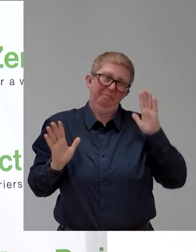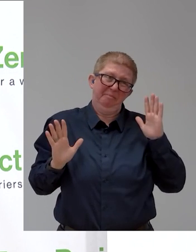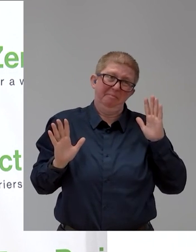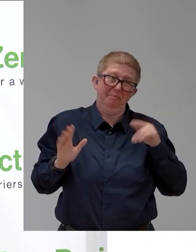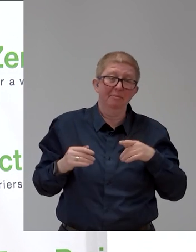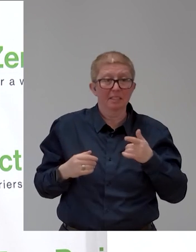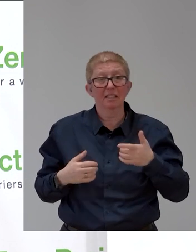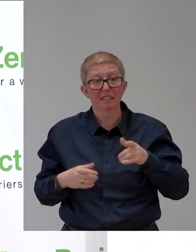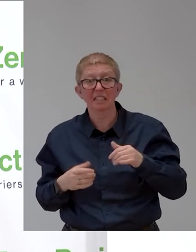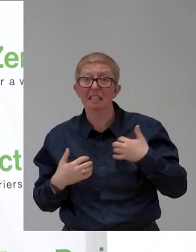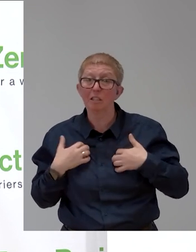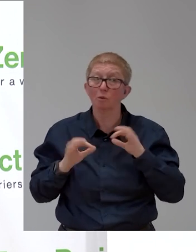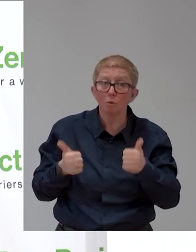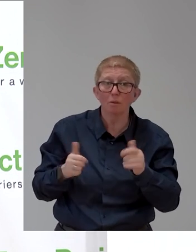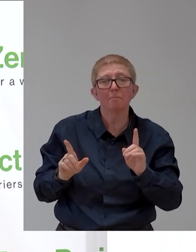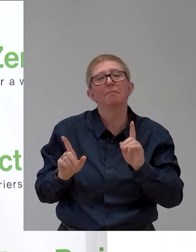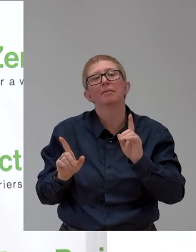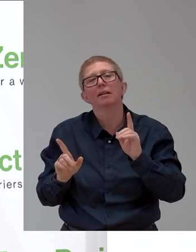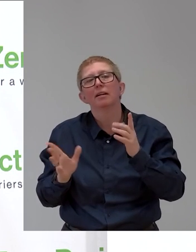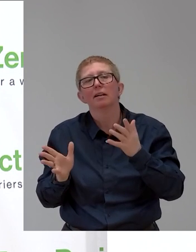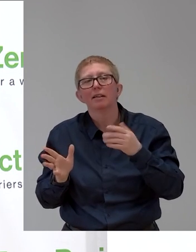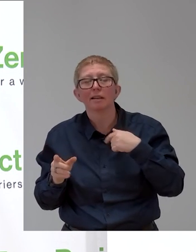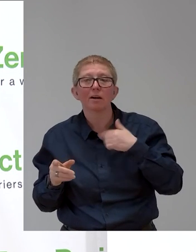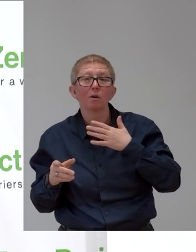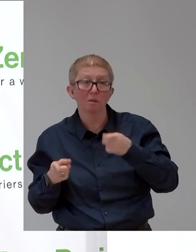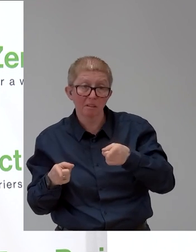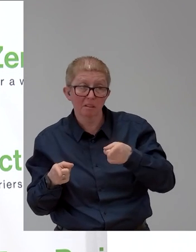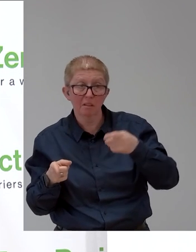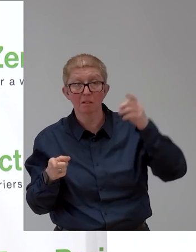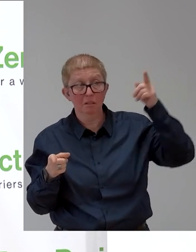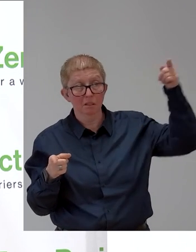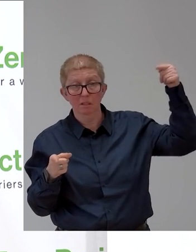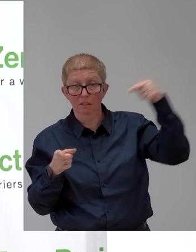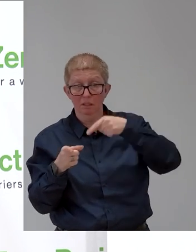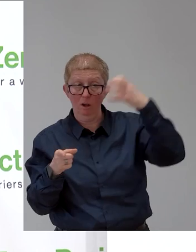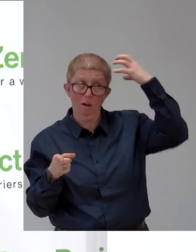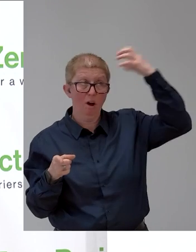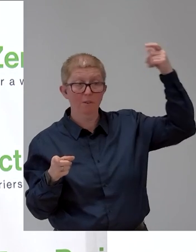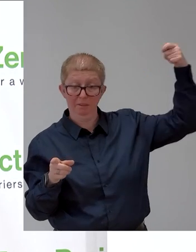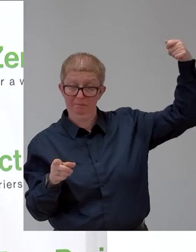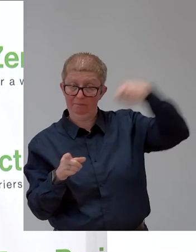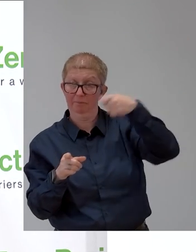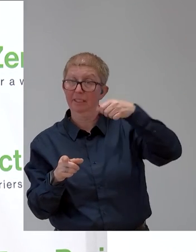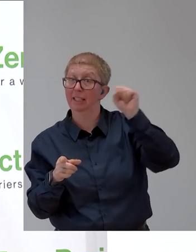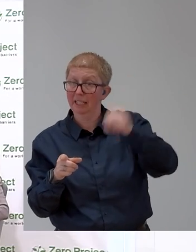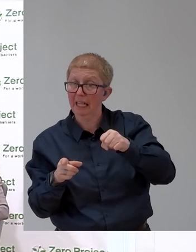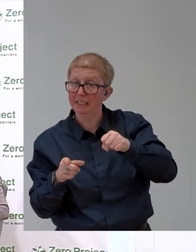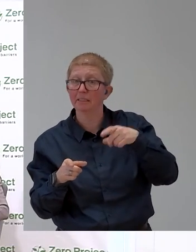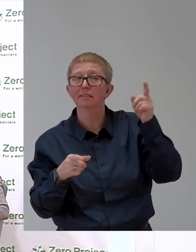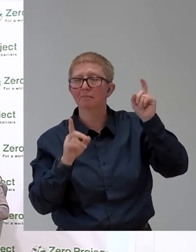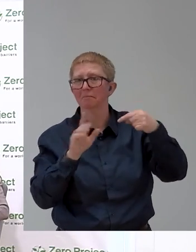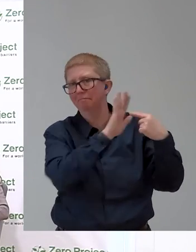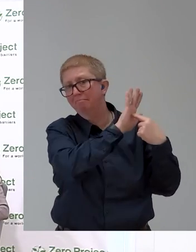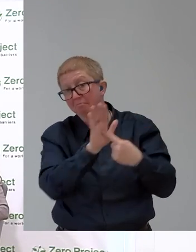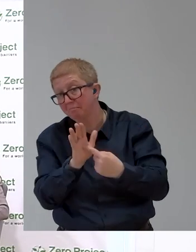funding, for instance, and I think it sounds very promising. Thank you, Samira.